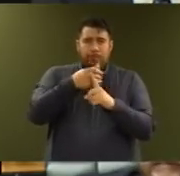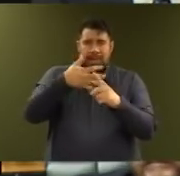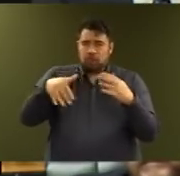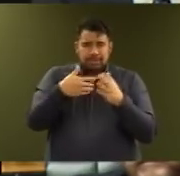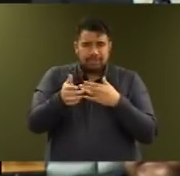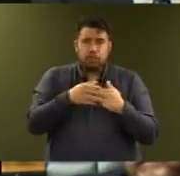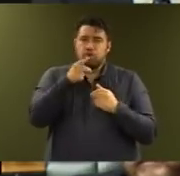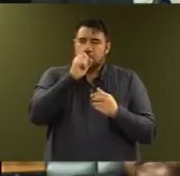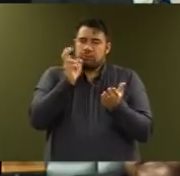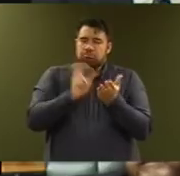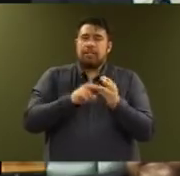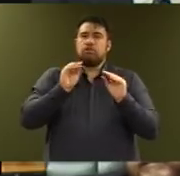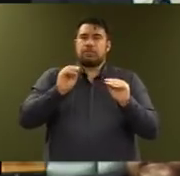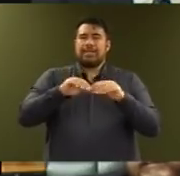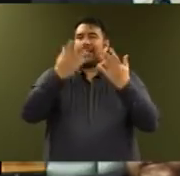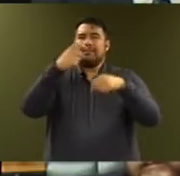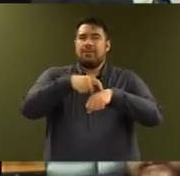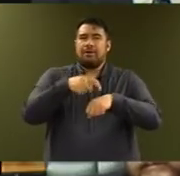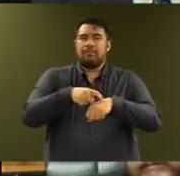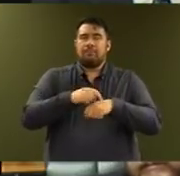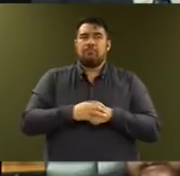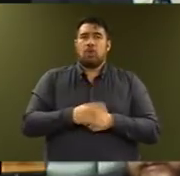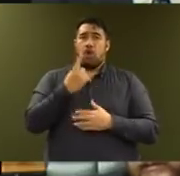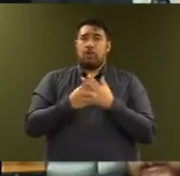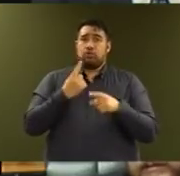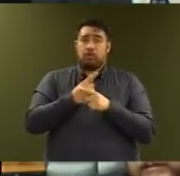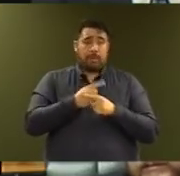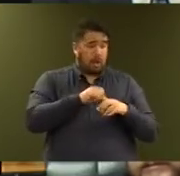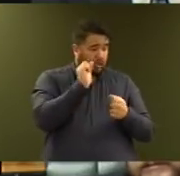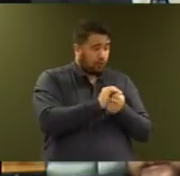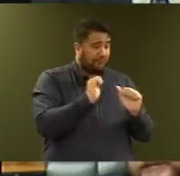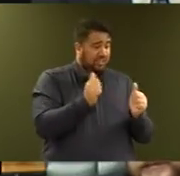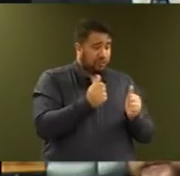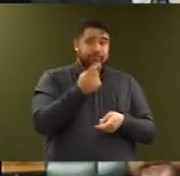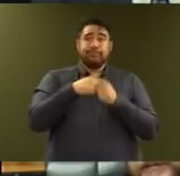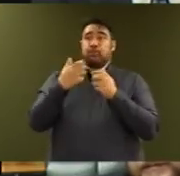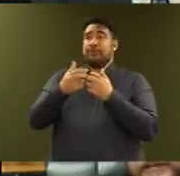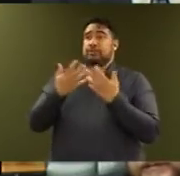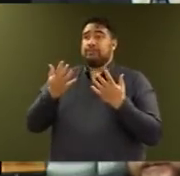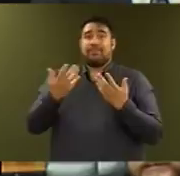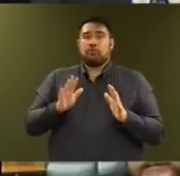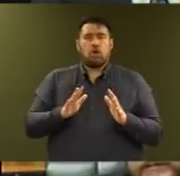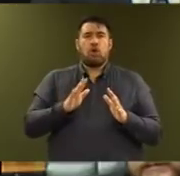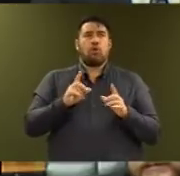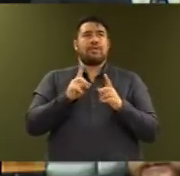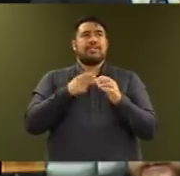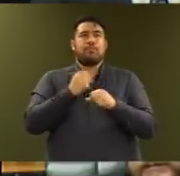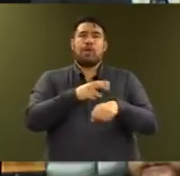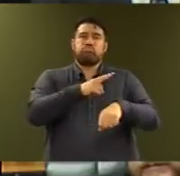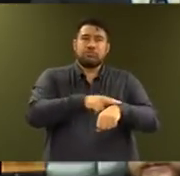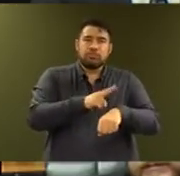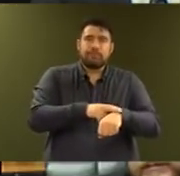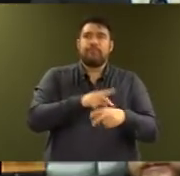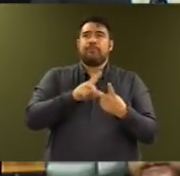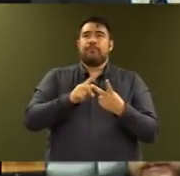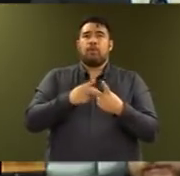any time. This is not just about those going from school to university. It is about more apprentices and more in